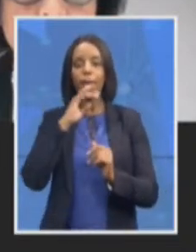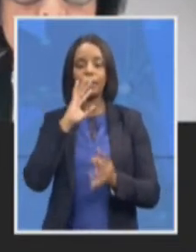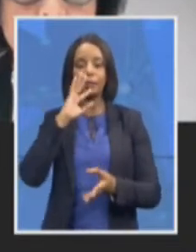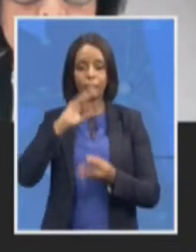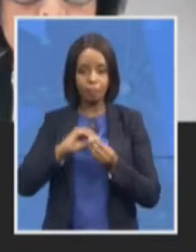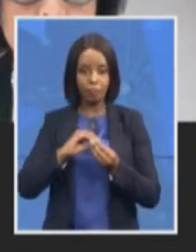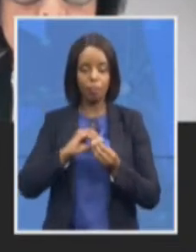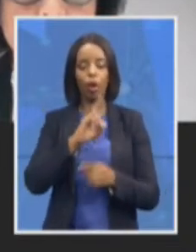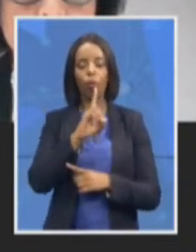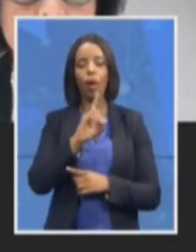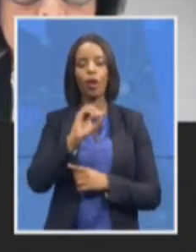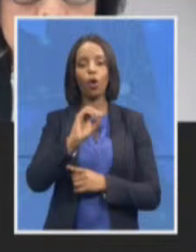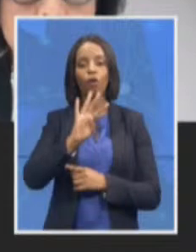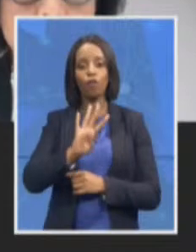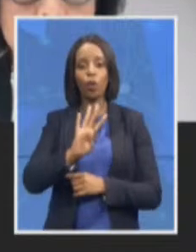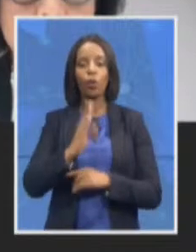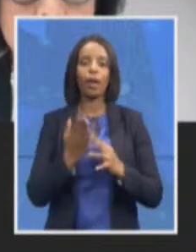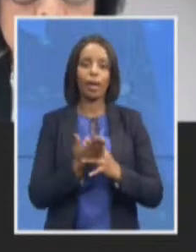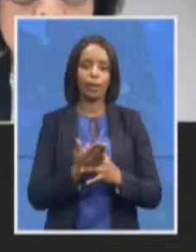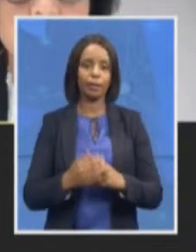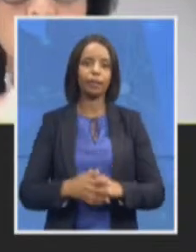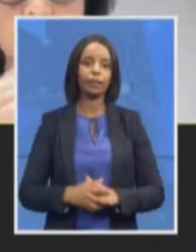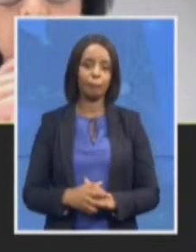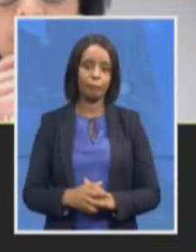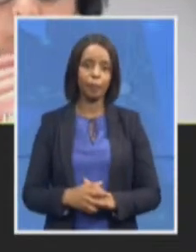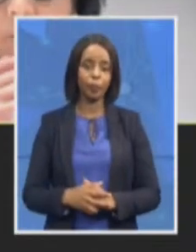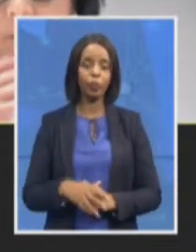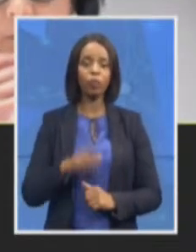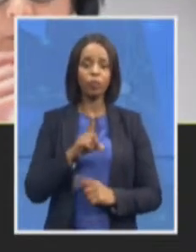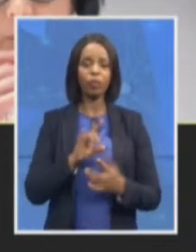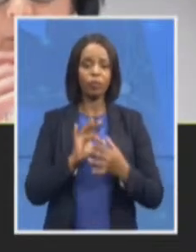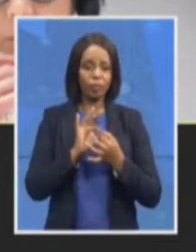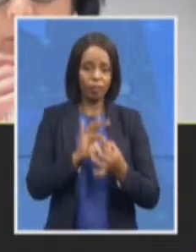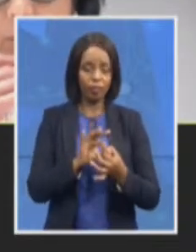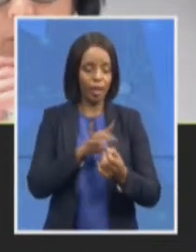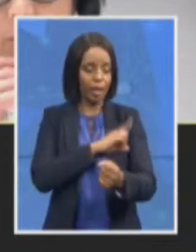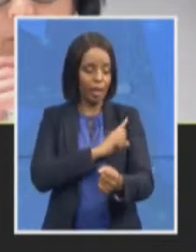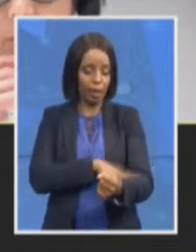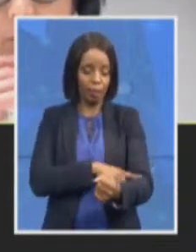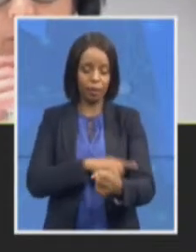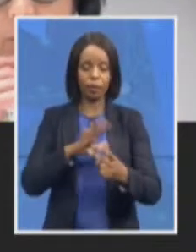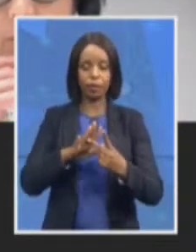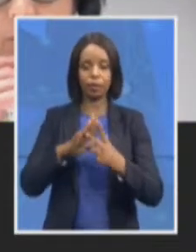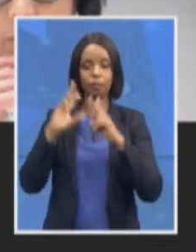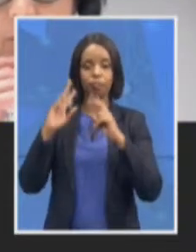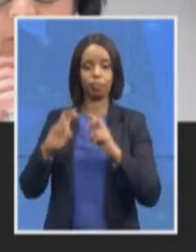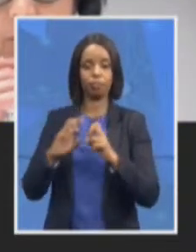capacity and the investigative capacity we are confident that we are going to be able to